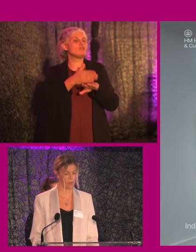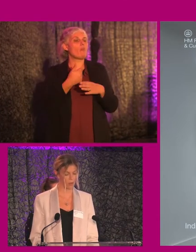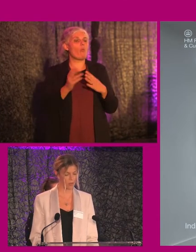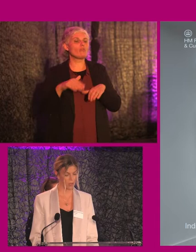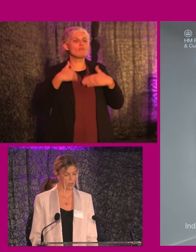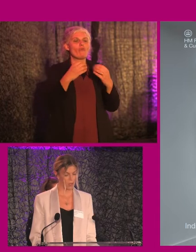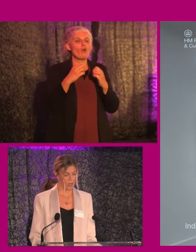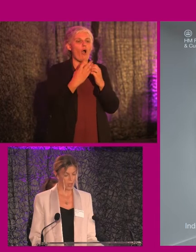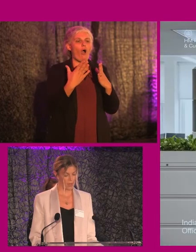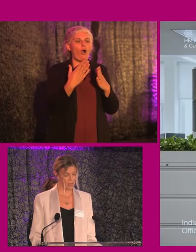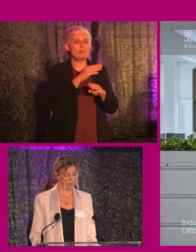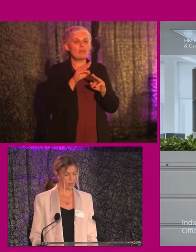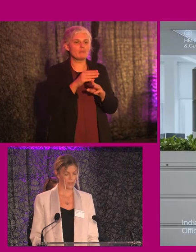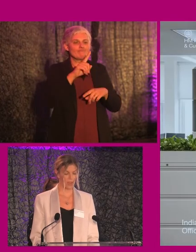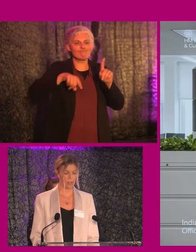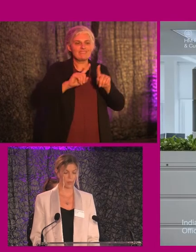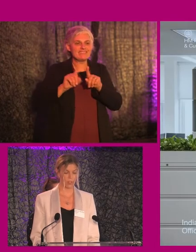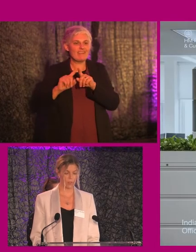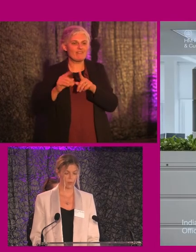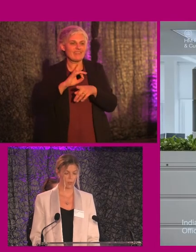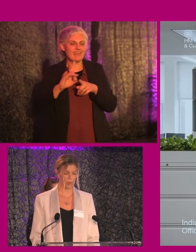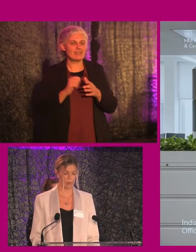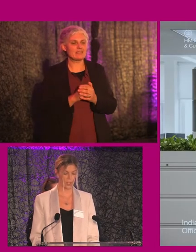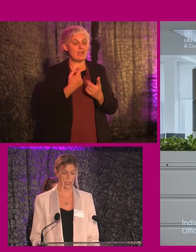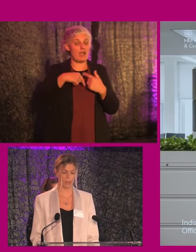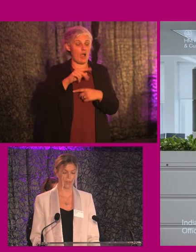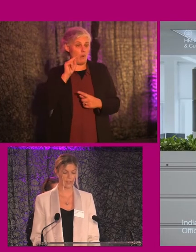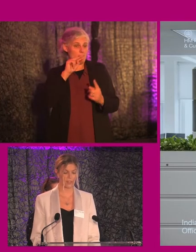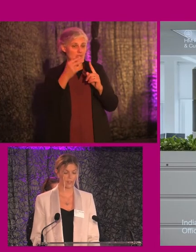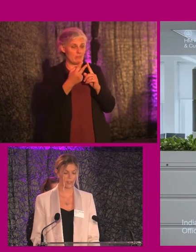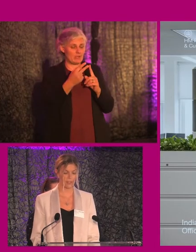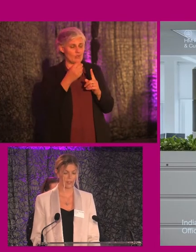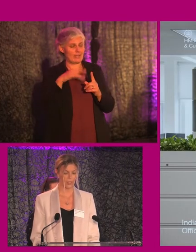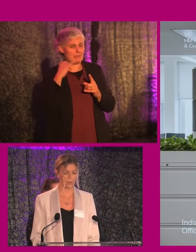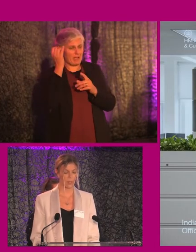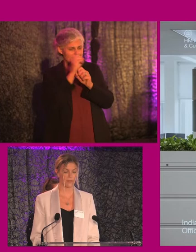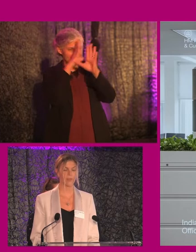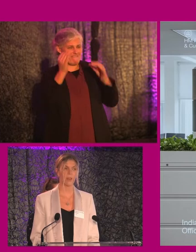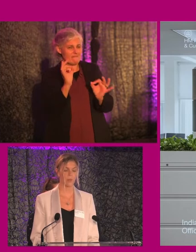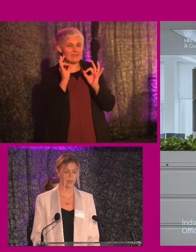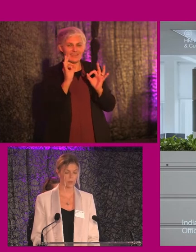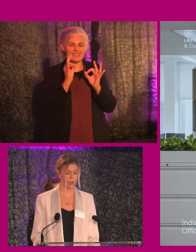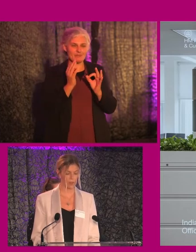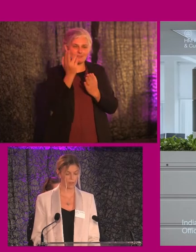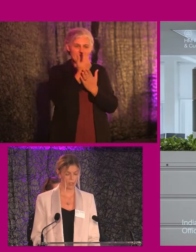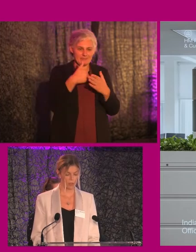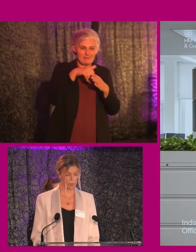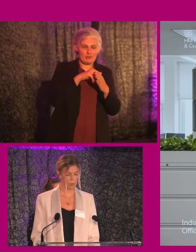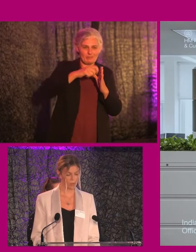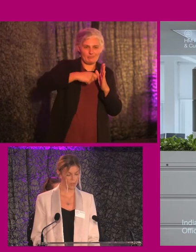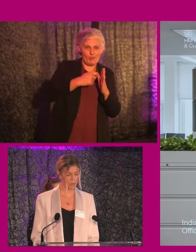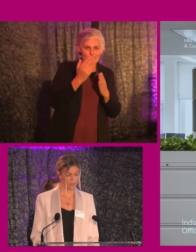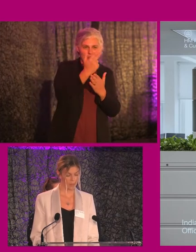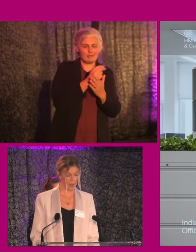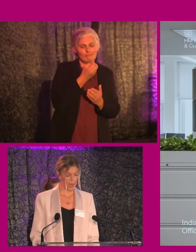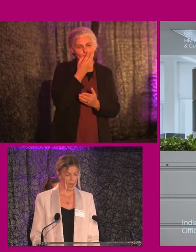for everyone. Aside from the designer's point of view, you can imagine how fantastic it is to be asked to design with this brief. Truly